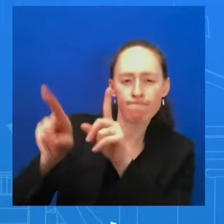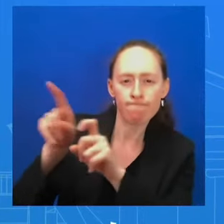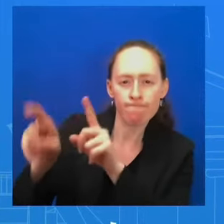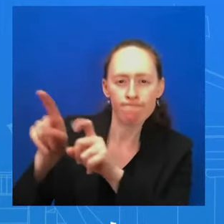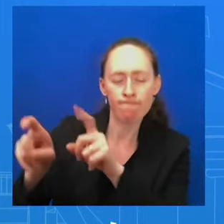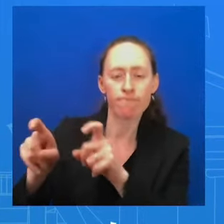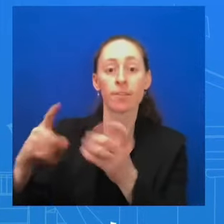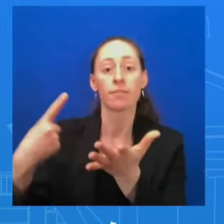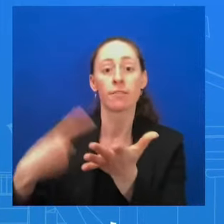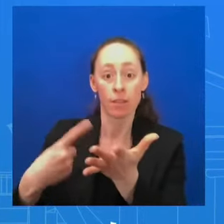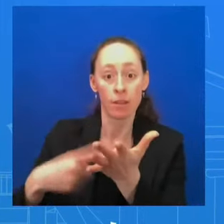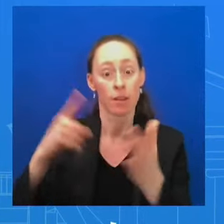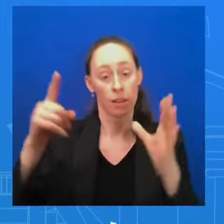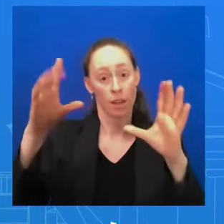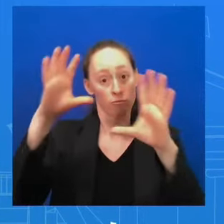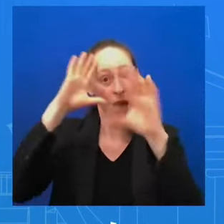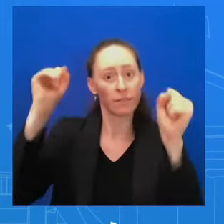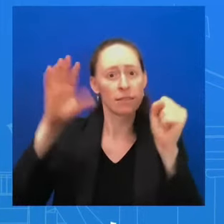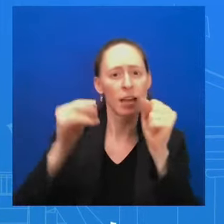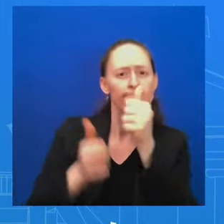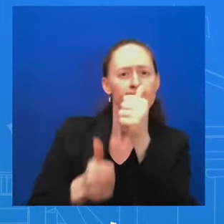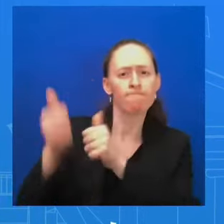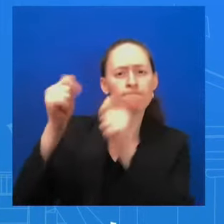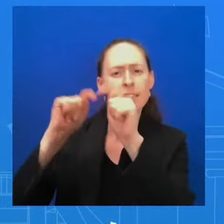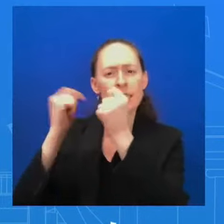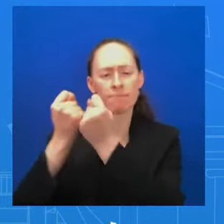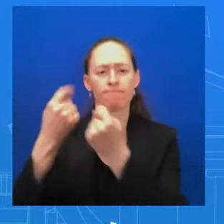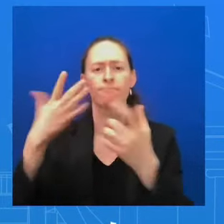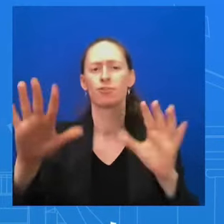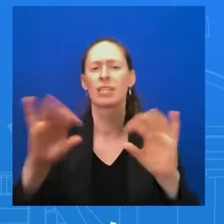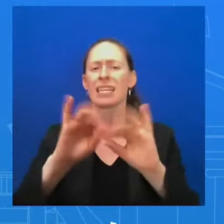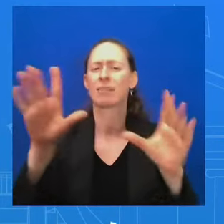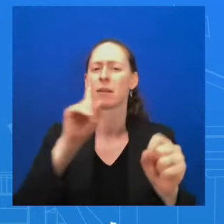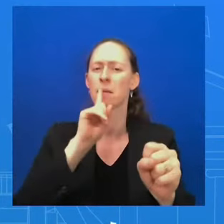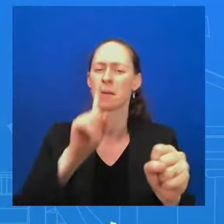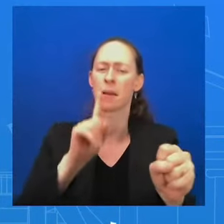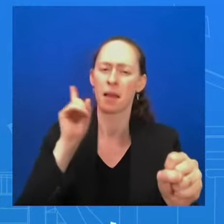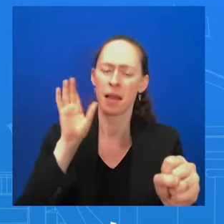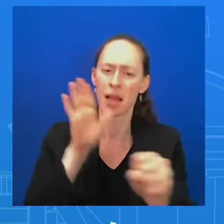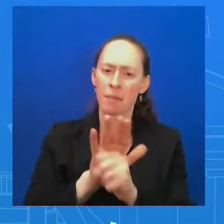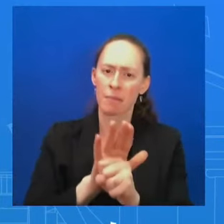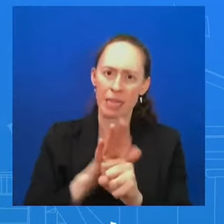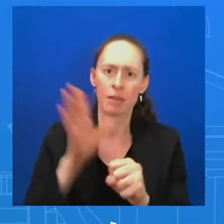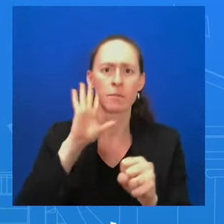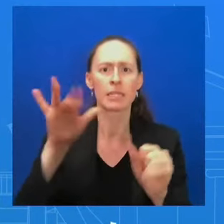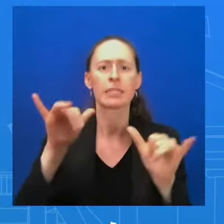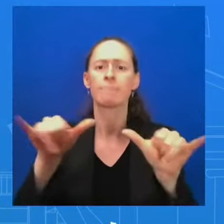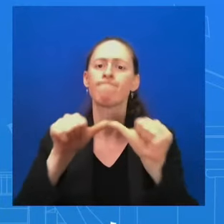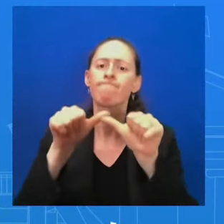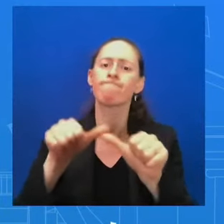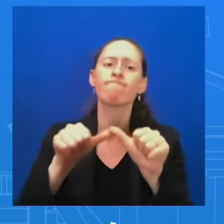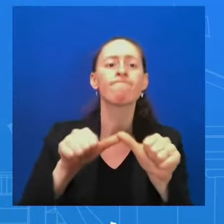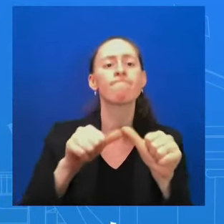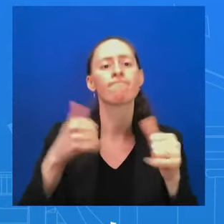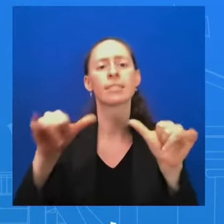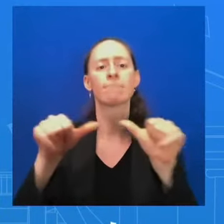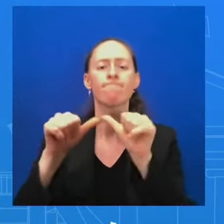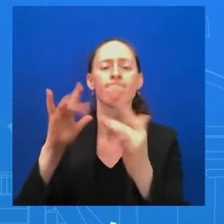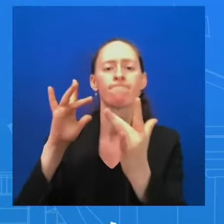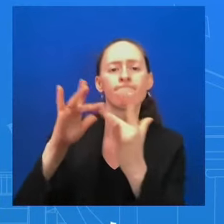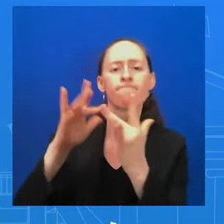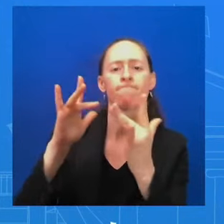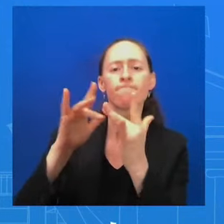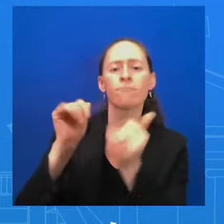honoring their commitment he made in continuing that ongoing engagement with communities directly, obviously